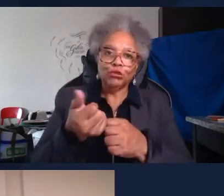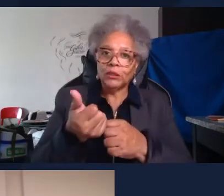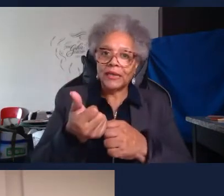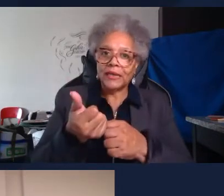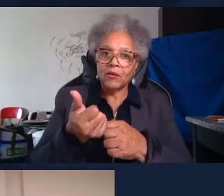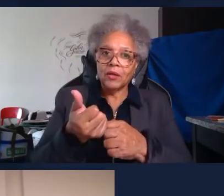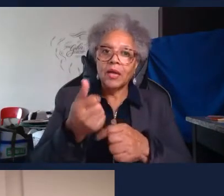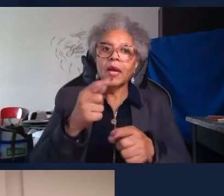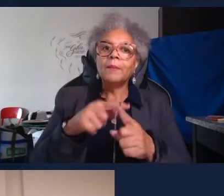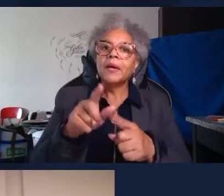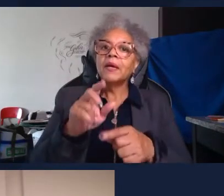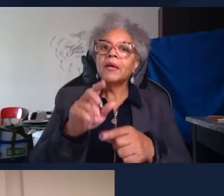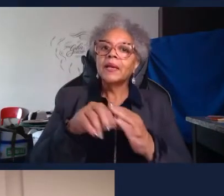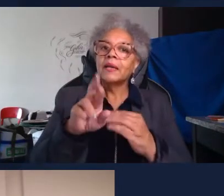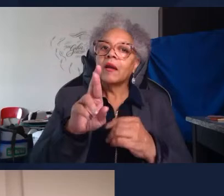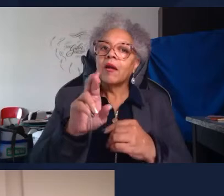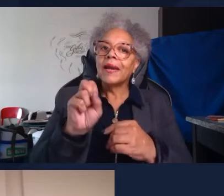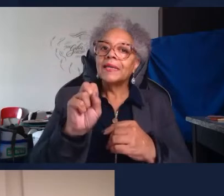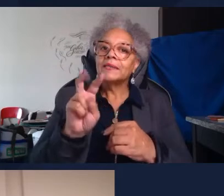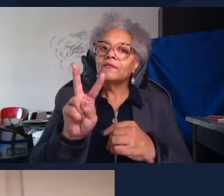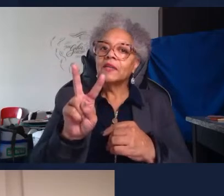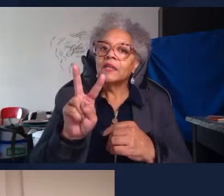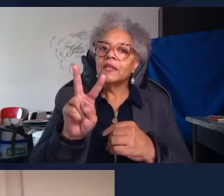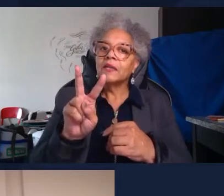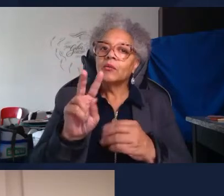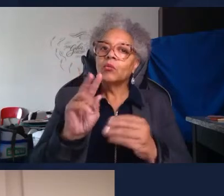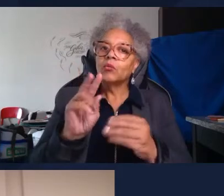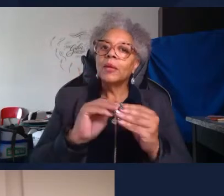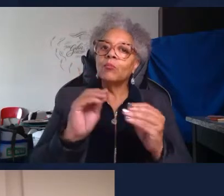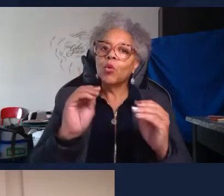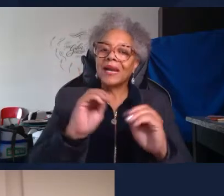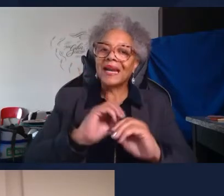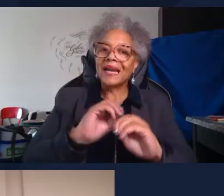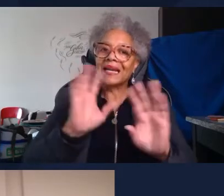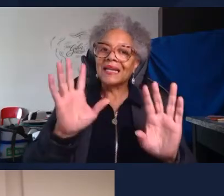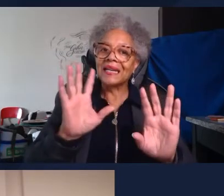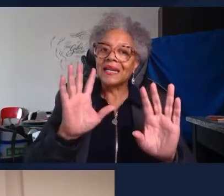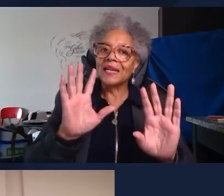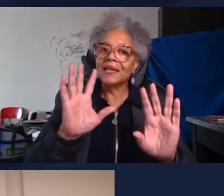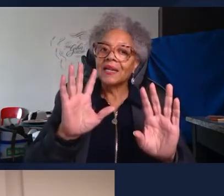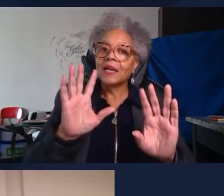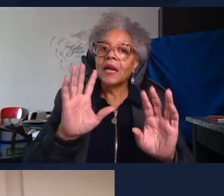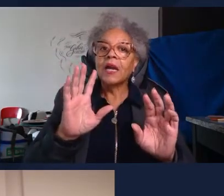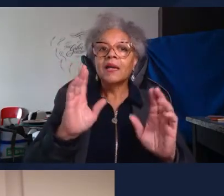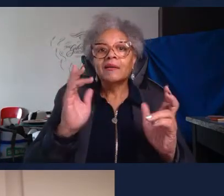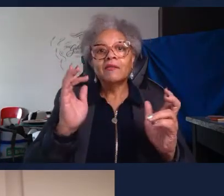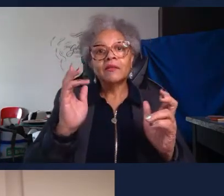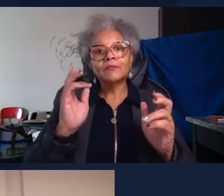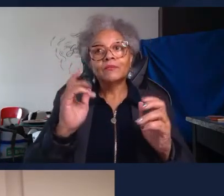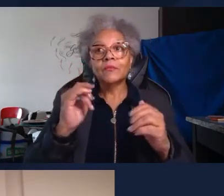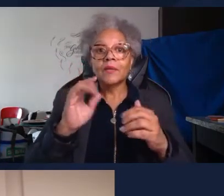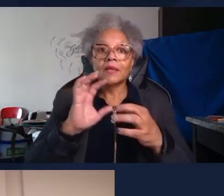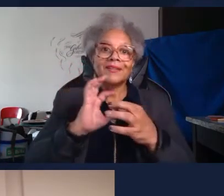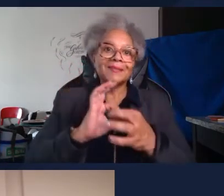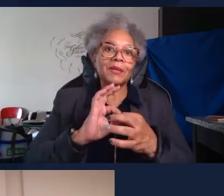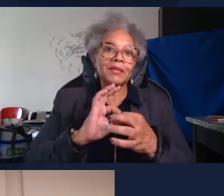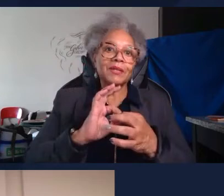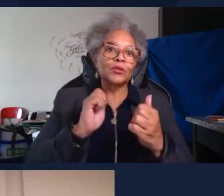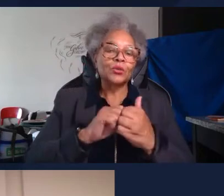RSV but that would be more clear when it comes to influenza like when we use different